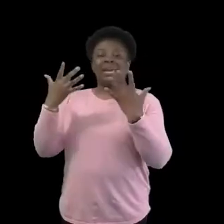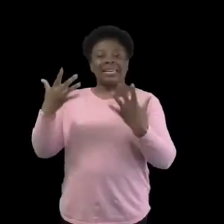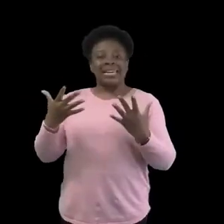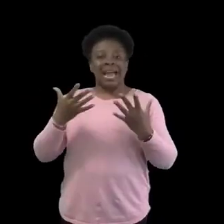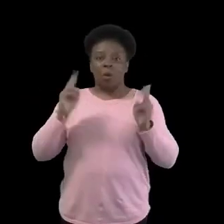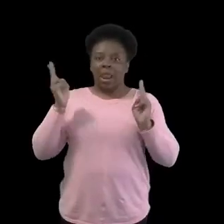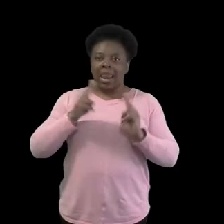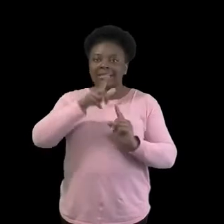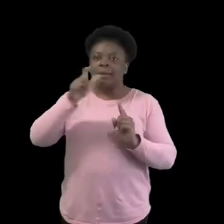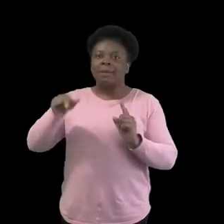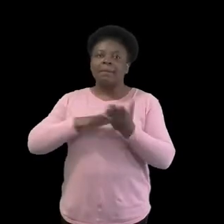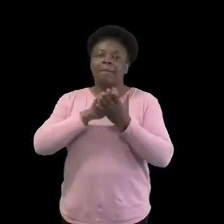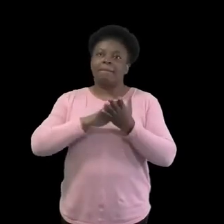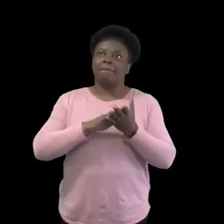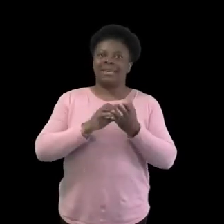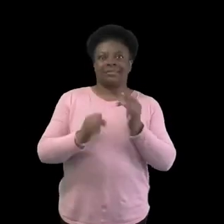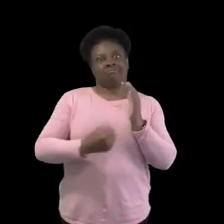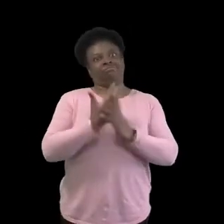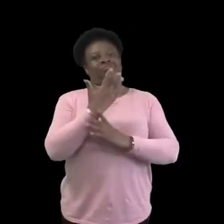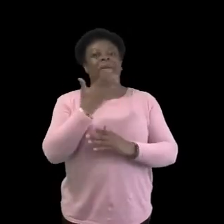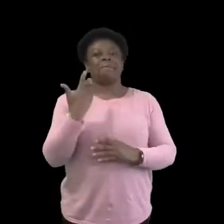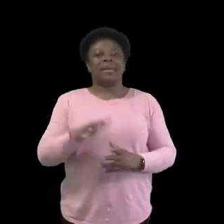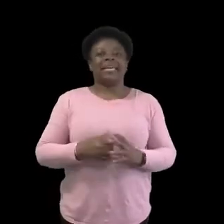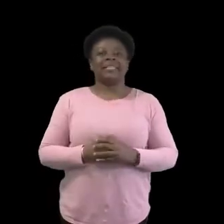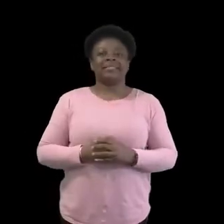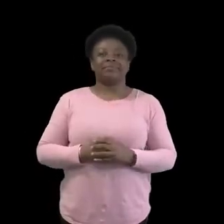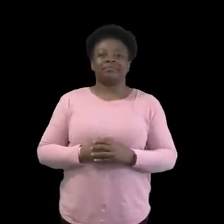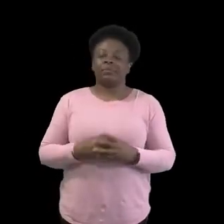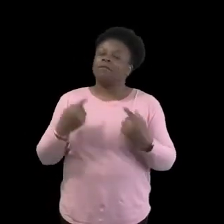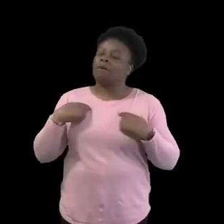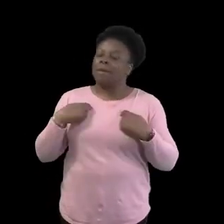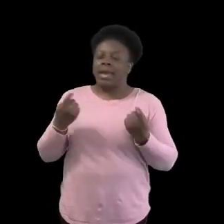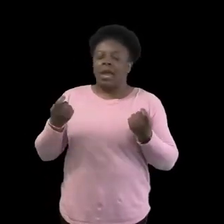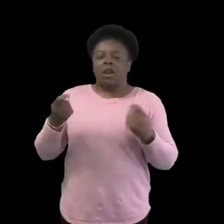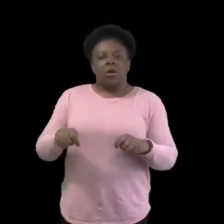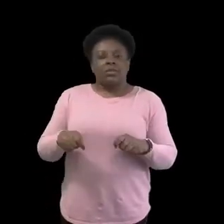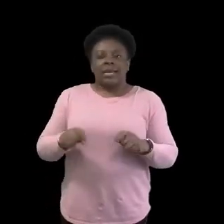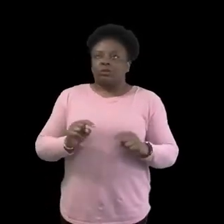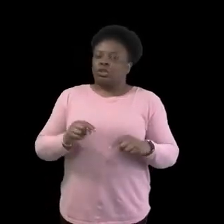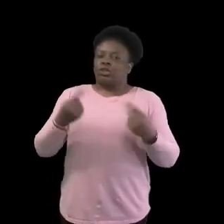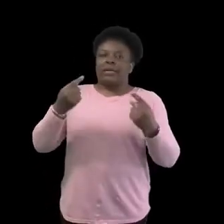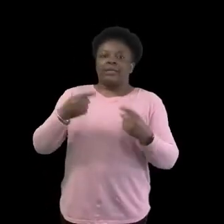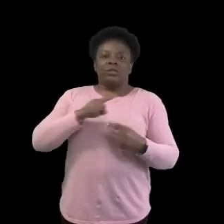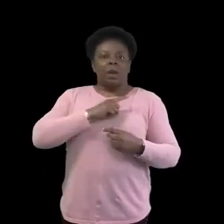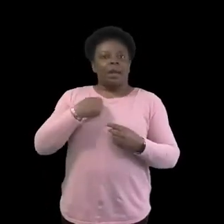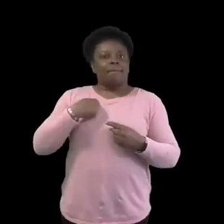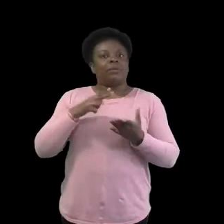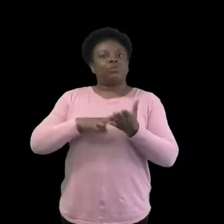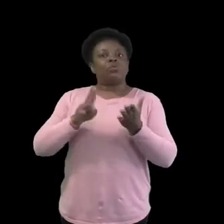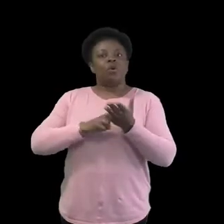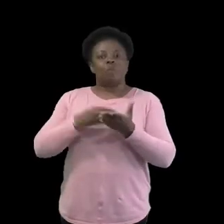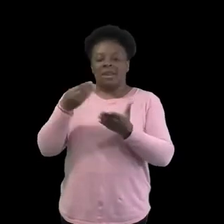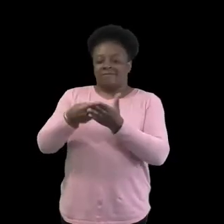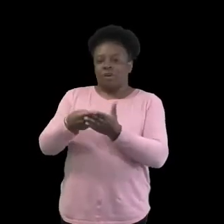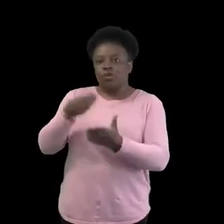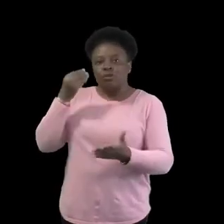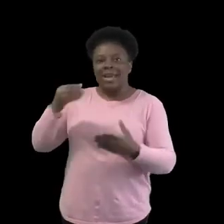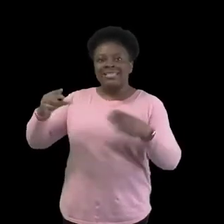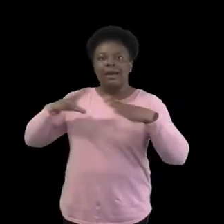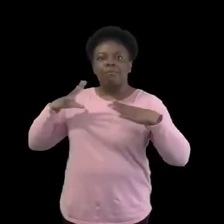in this time. For me, lockdown has been very challenging because I would have normally done a lot of preparation and fundraising for